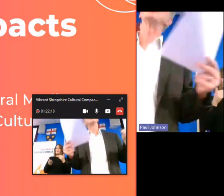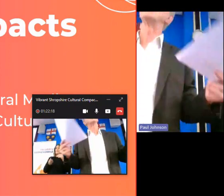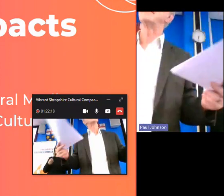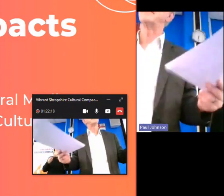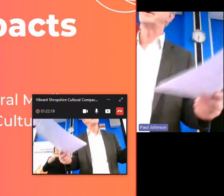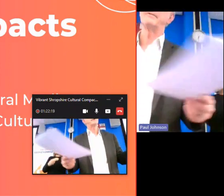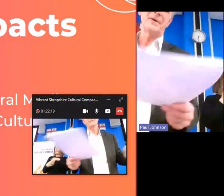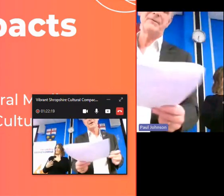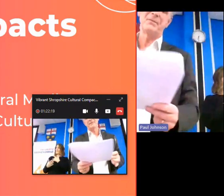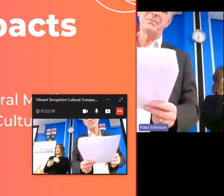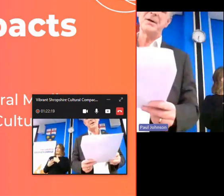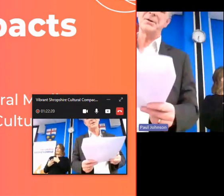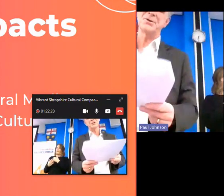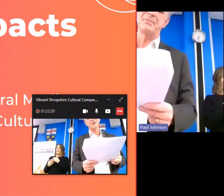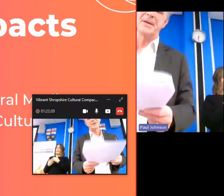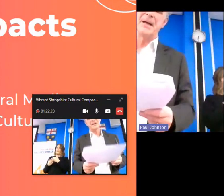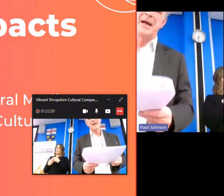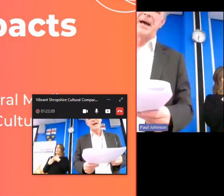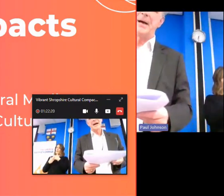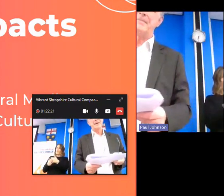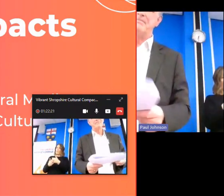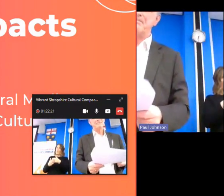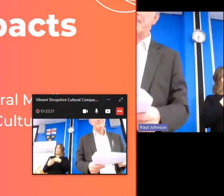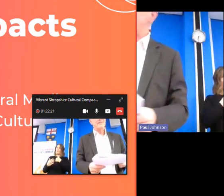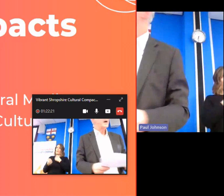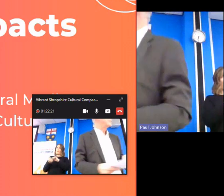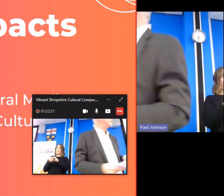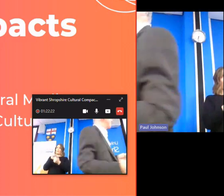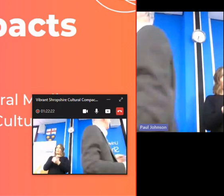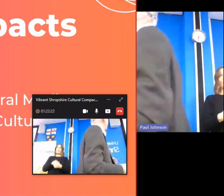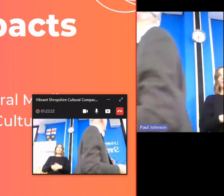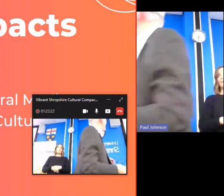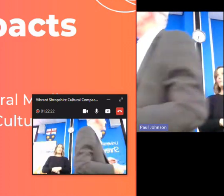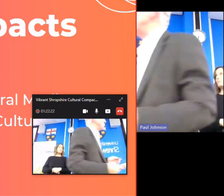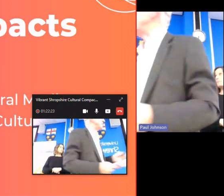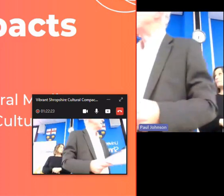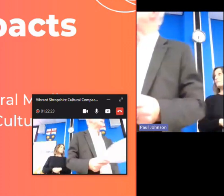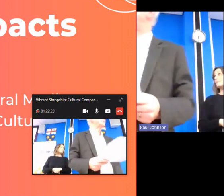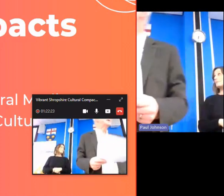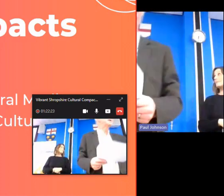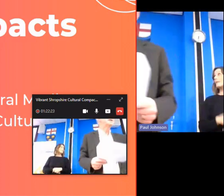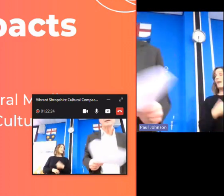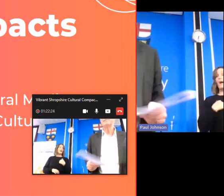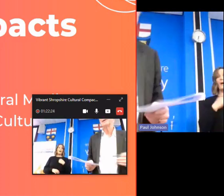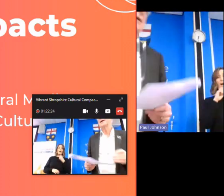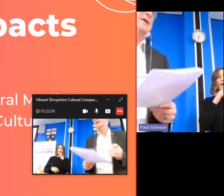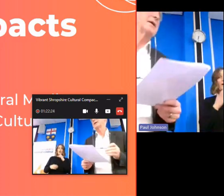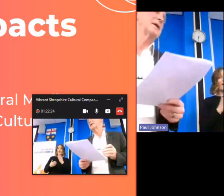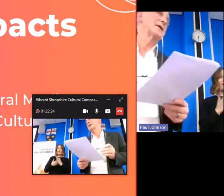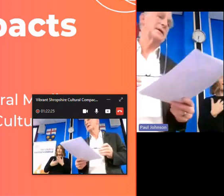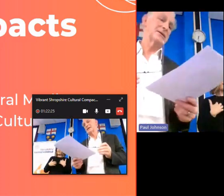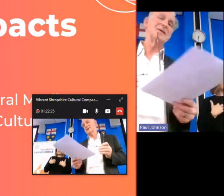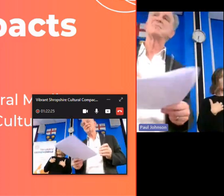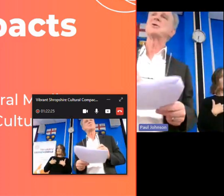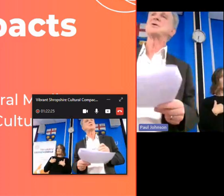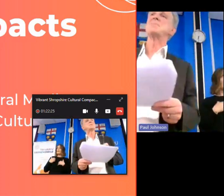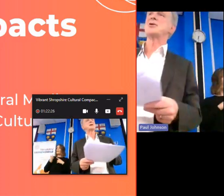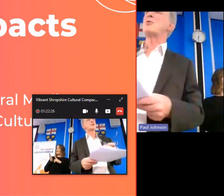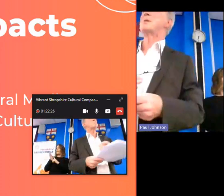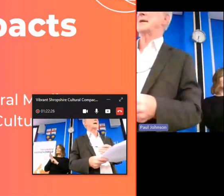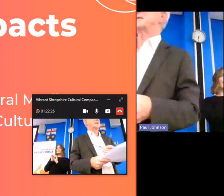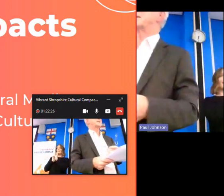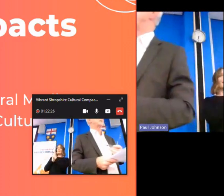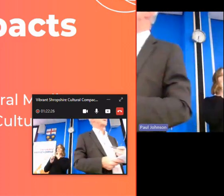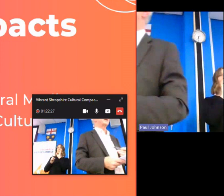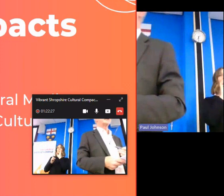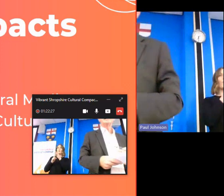supportive of of of the partnership um i was uh i was also interested in um uh uh leslie's point